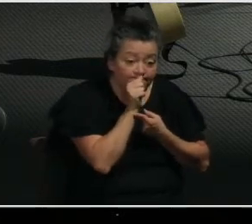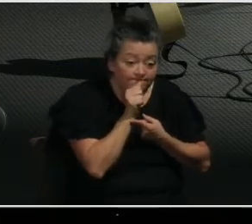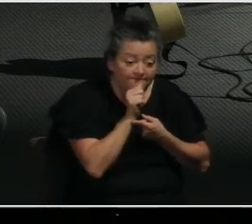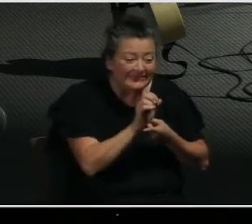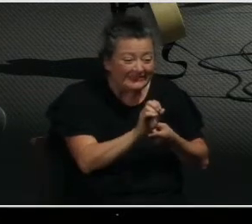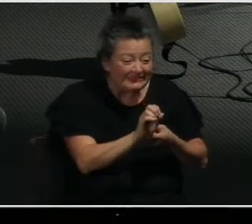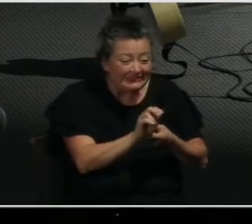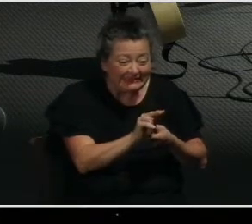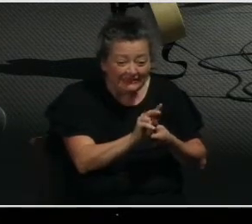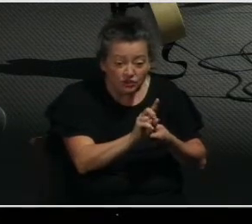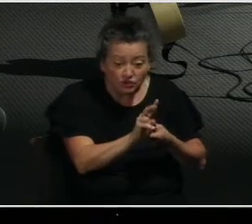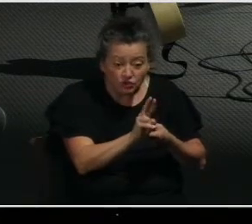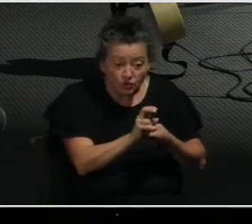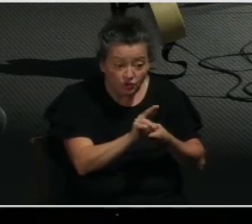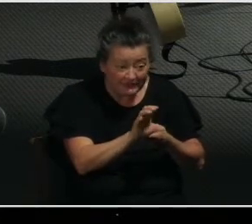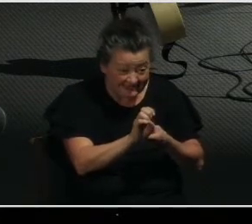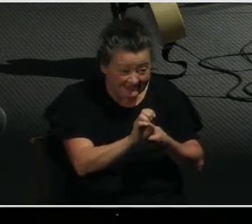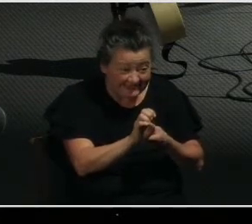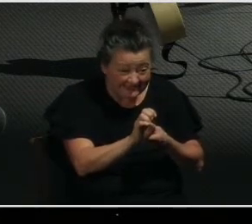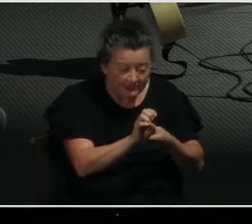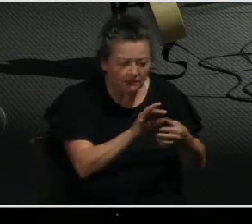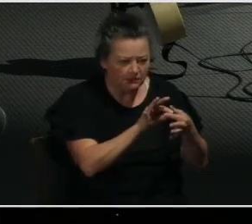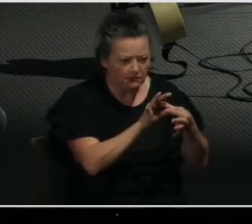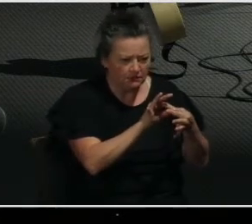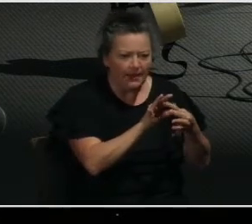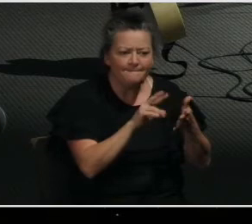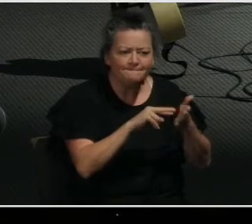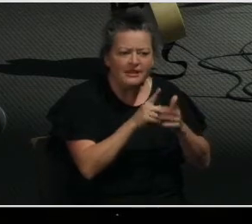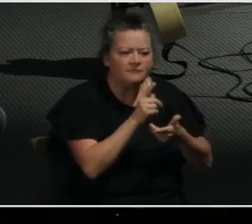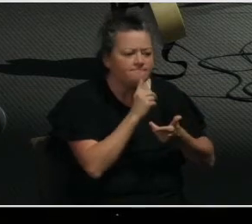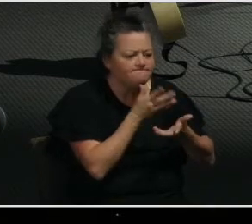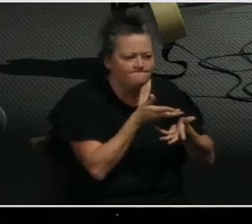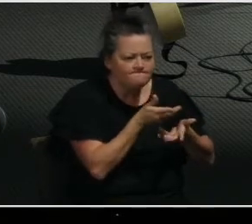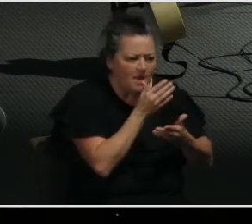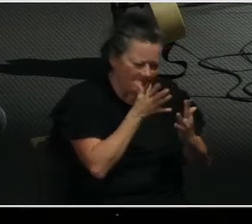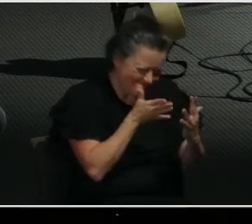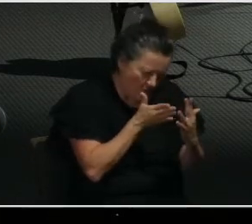and having patience with difficult people.